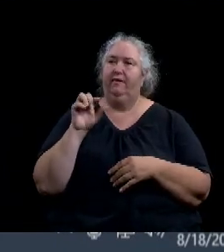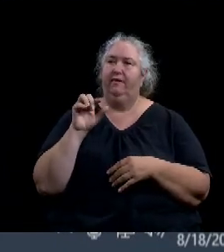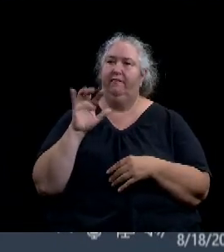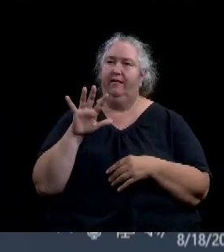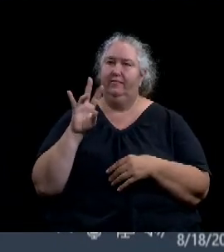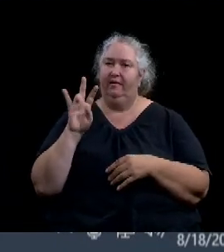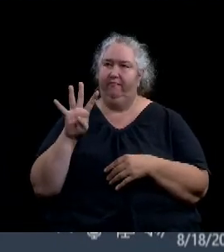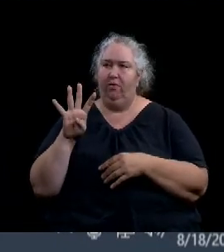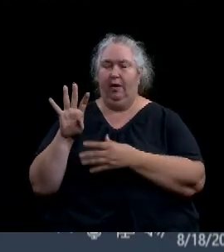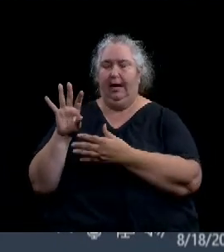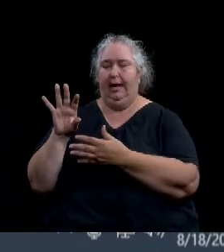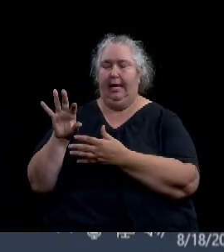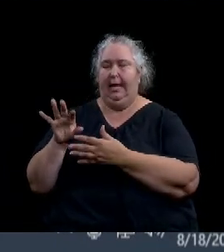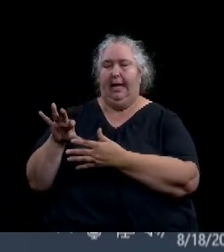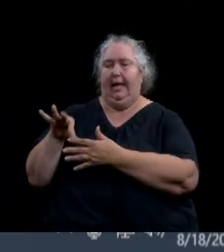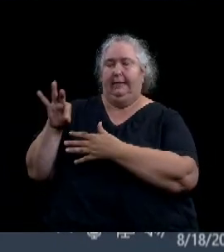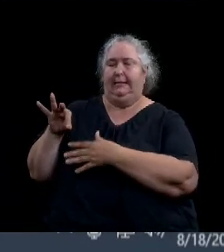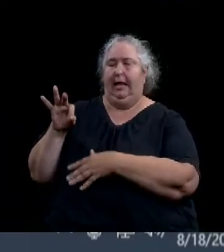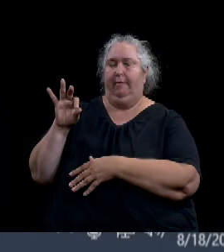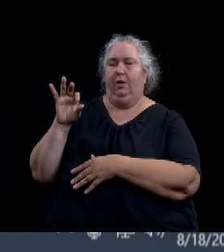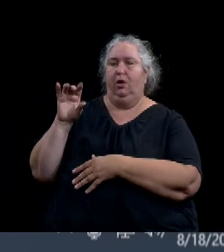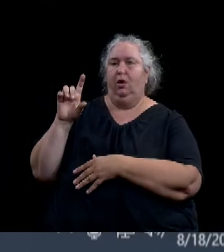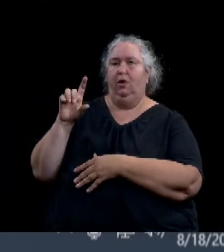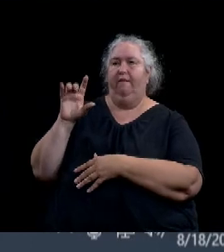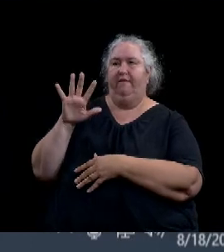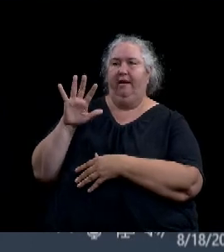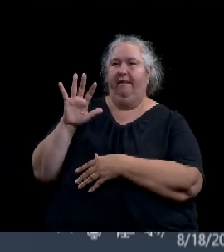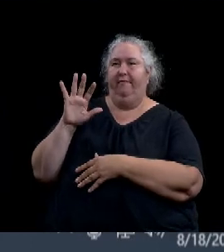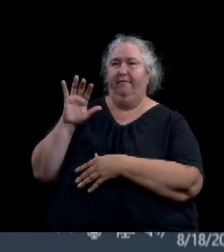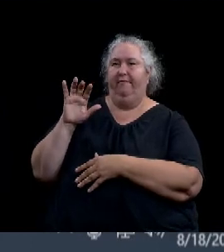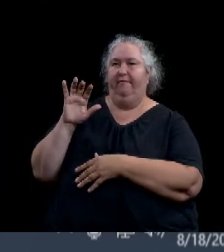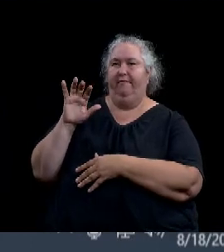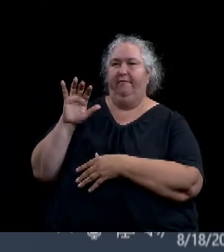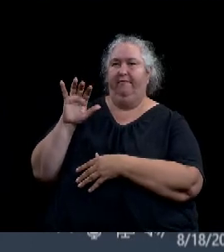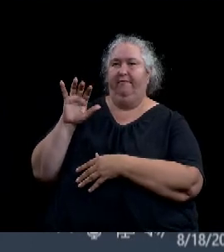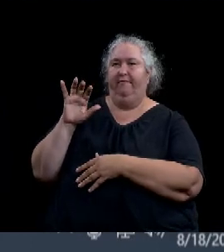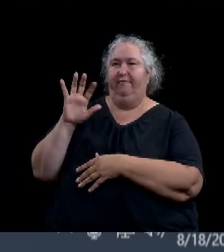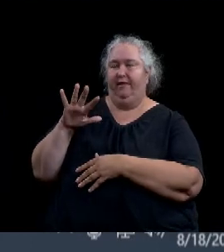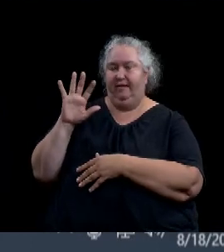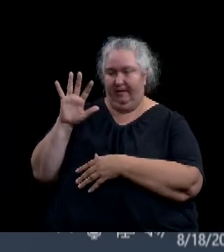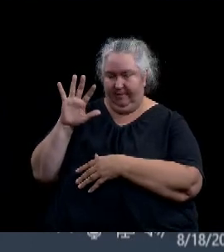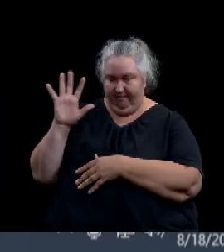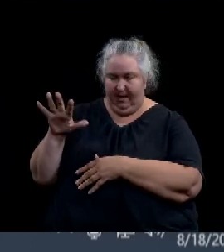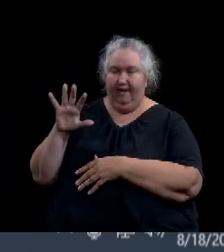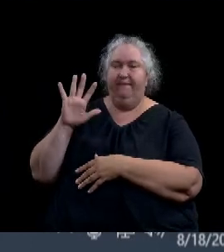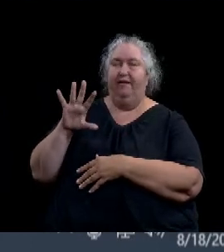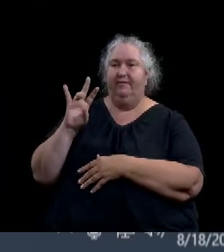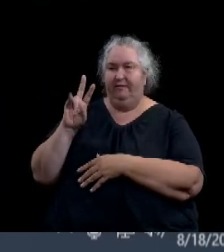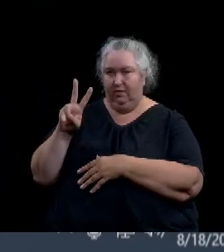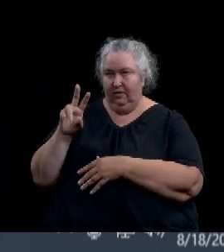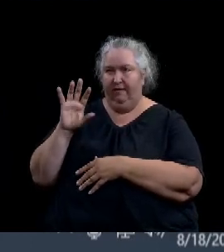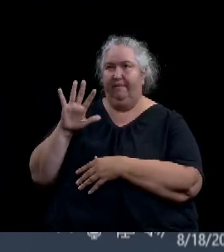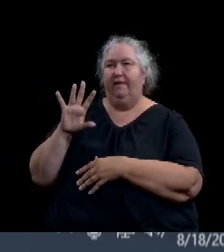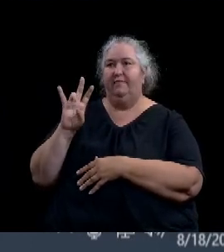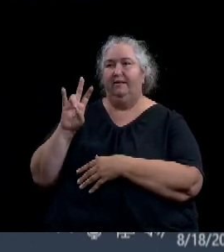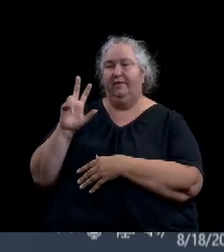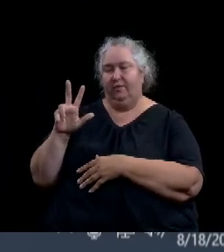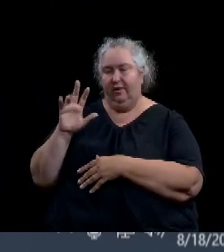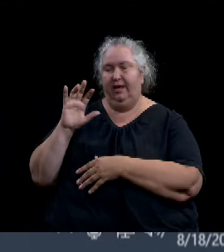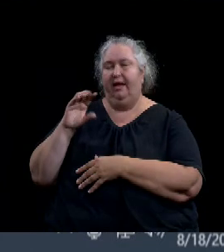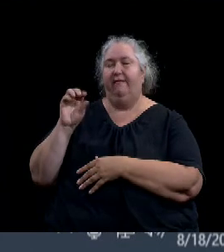-555, 572, 573, and 574. Is there a motion on the consent agenda?